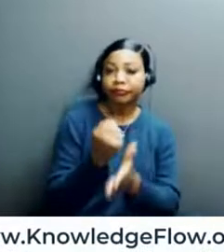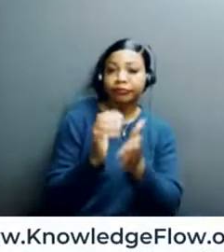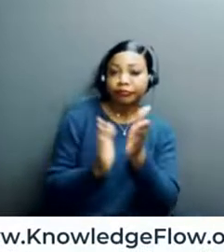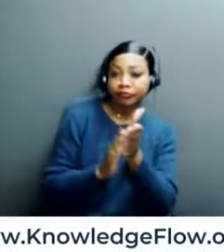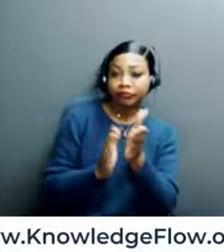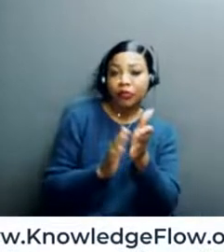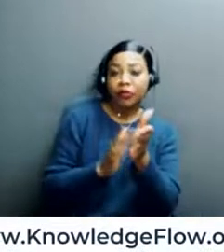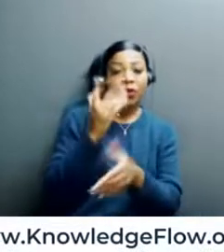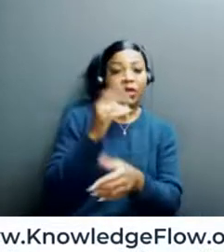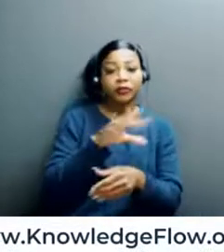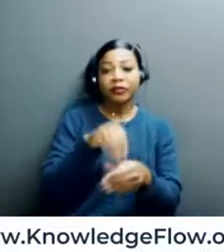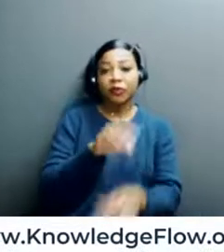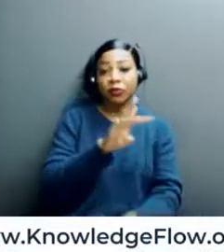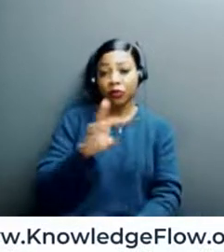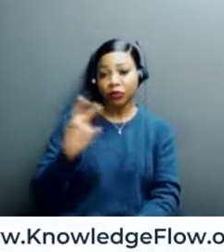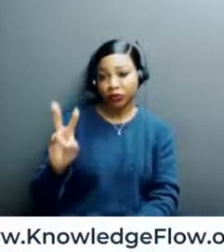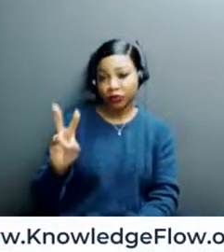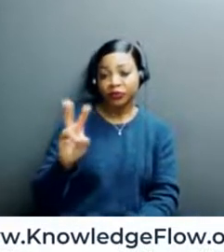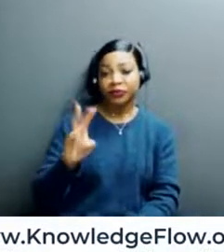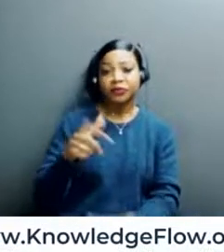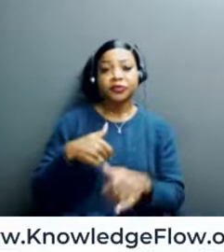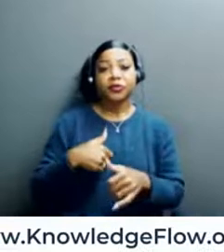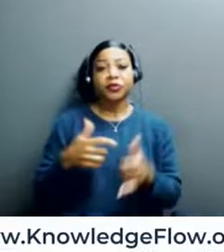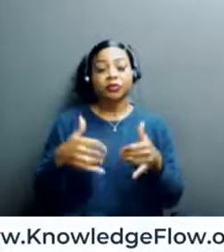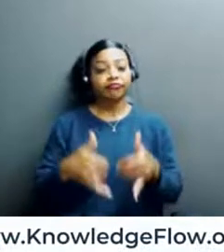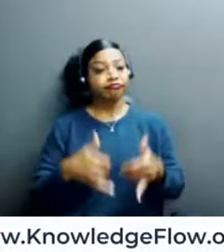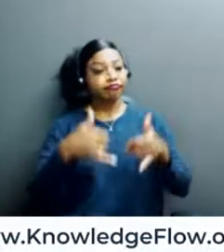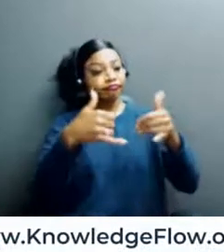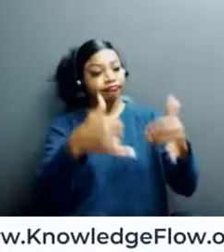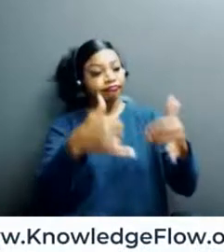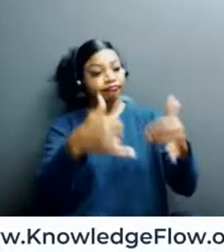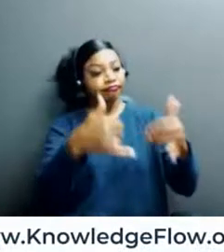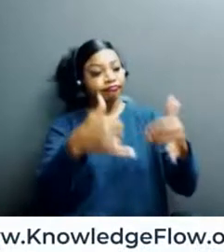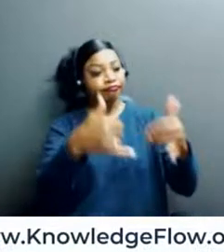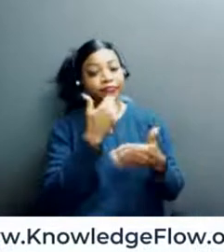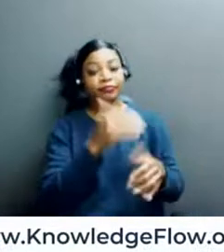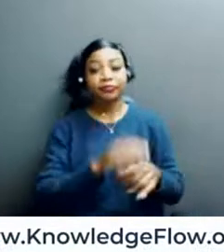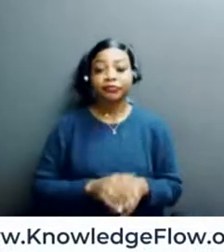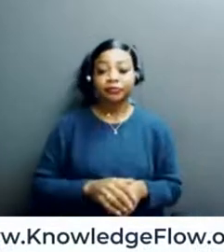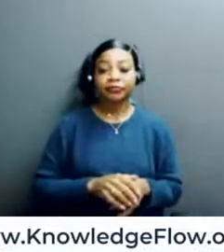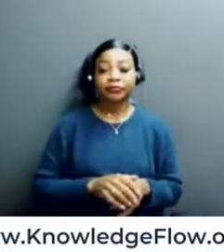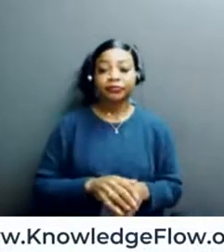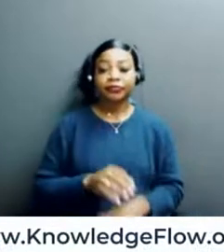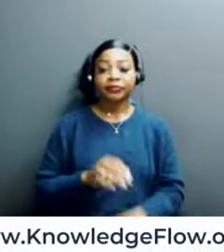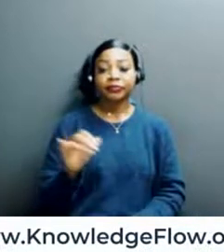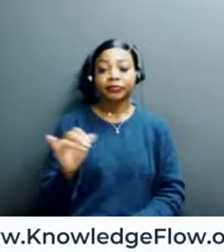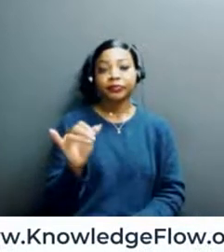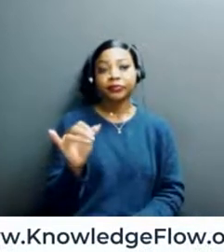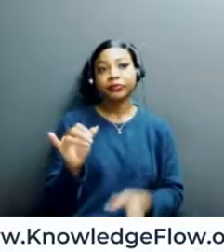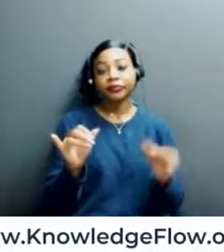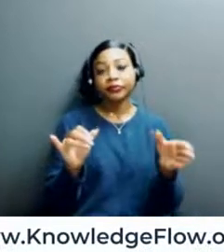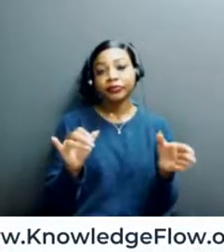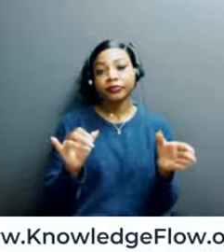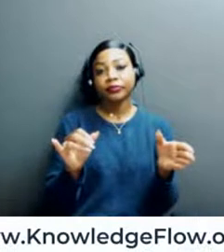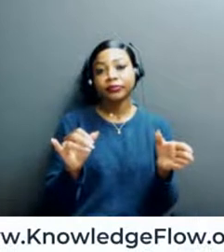Two. And so we gave her a special award. And so with that said, I think, you know, as a